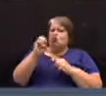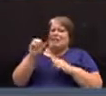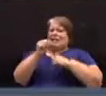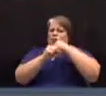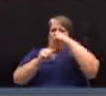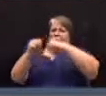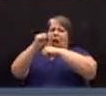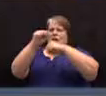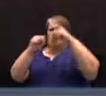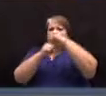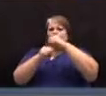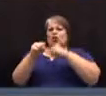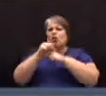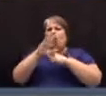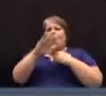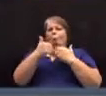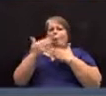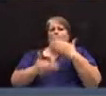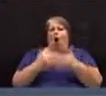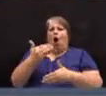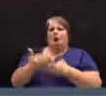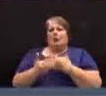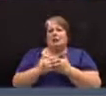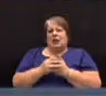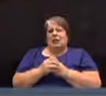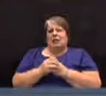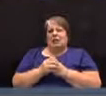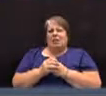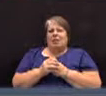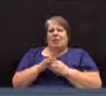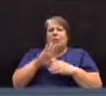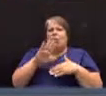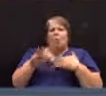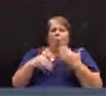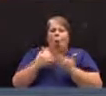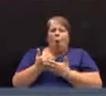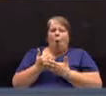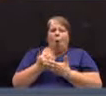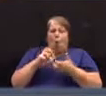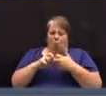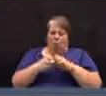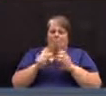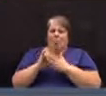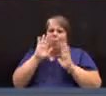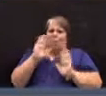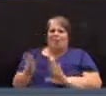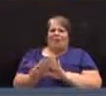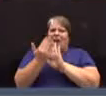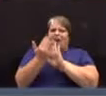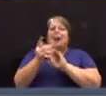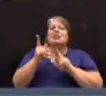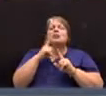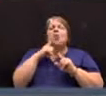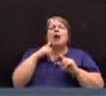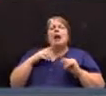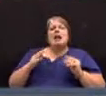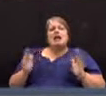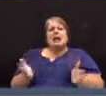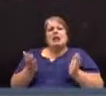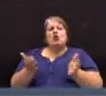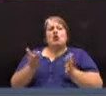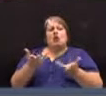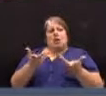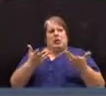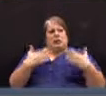the whole process, the whole dilemma that we face. And so I encourage the